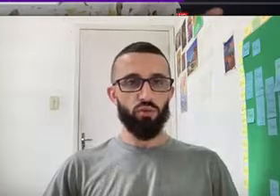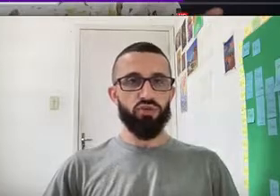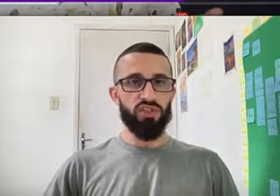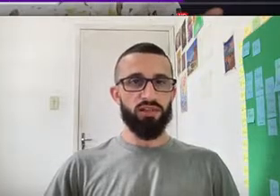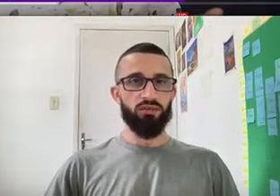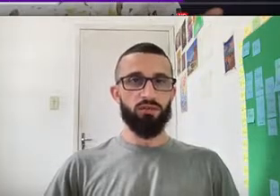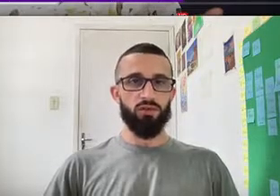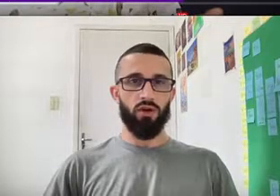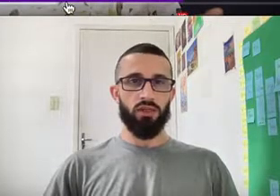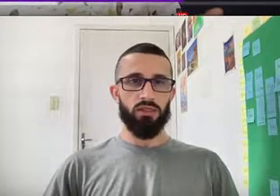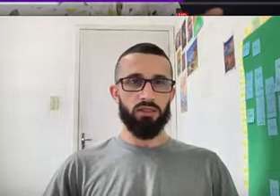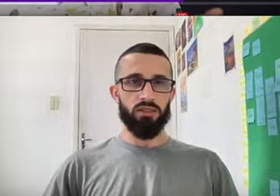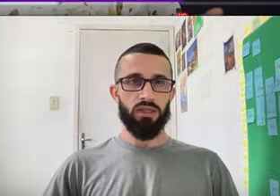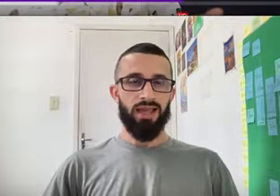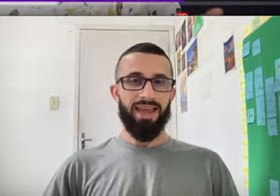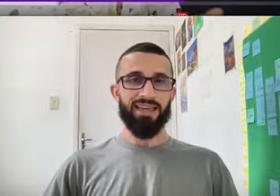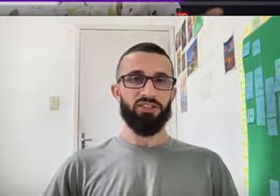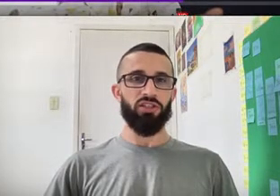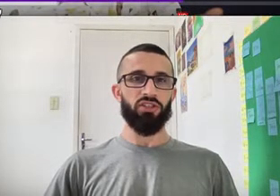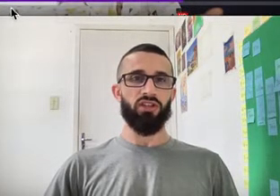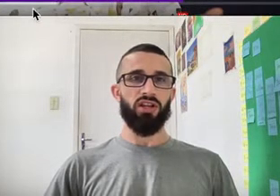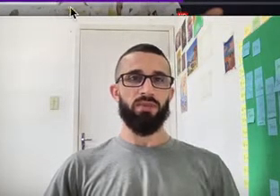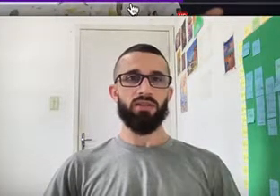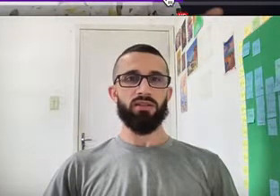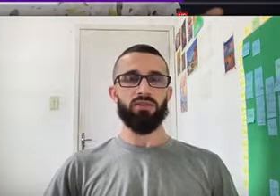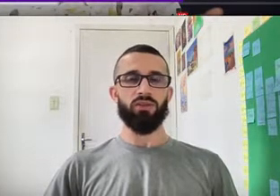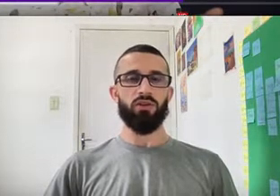200 Dólares Em